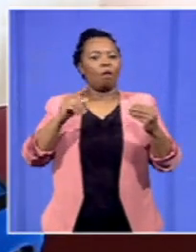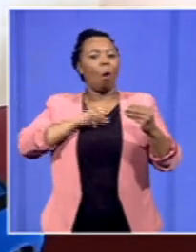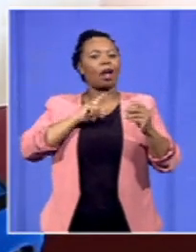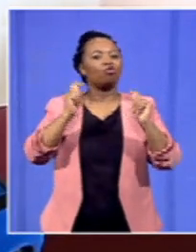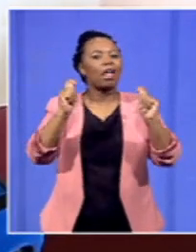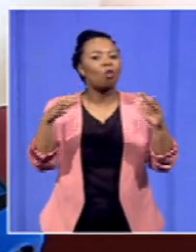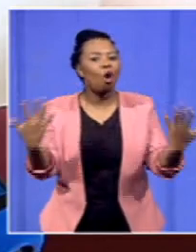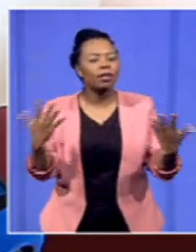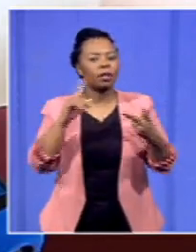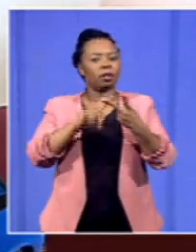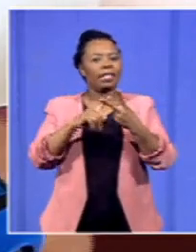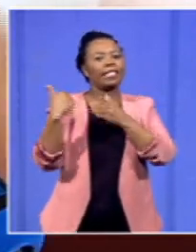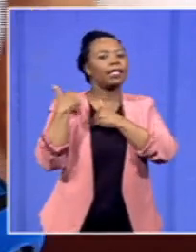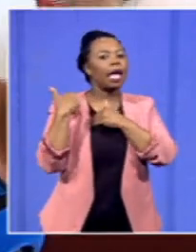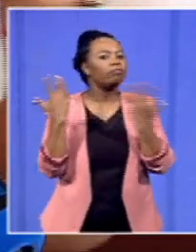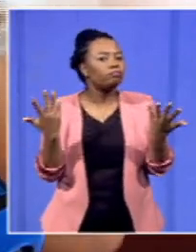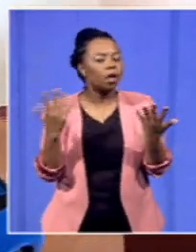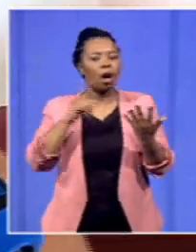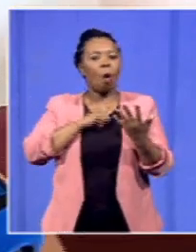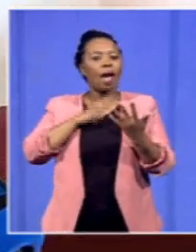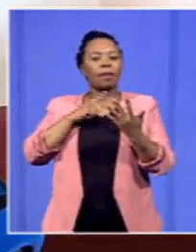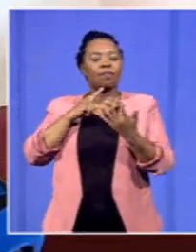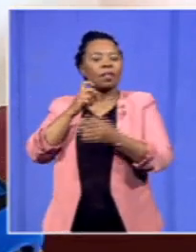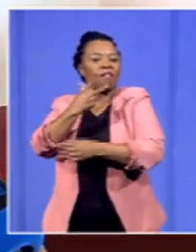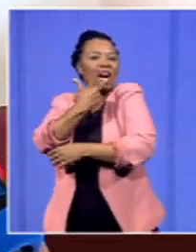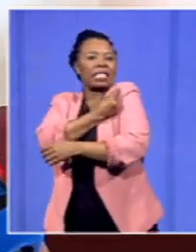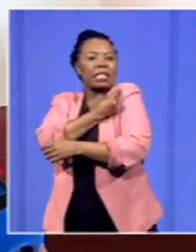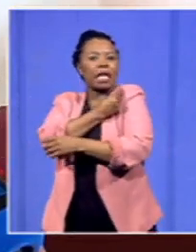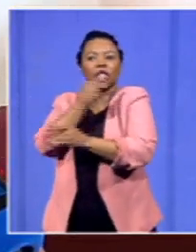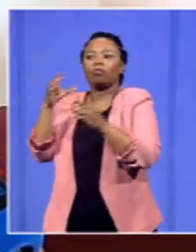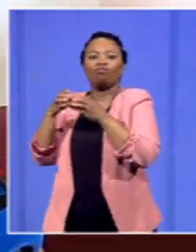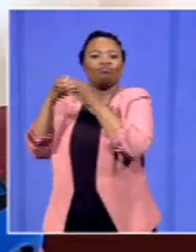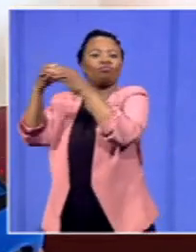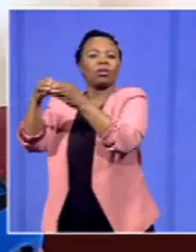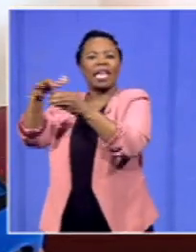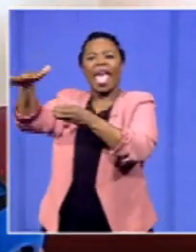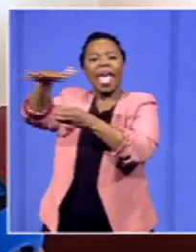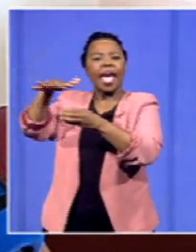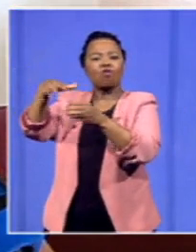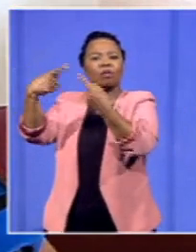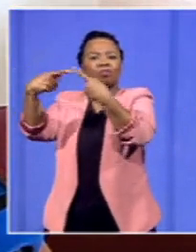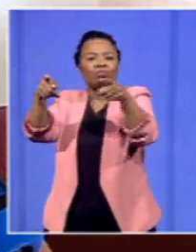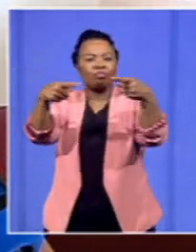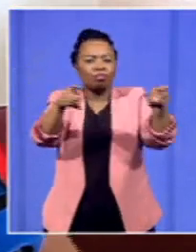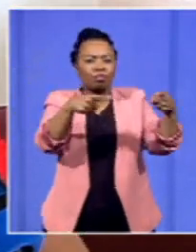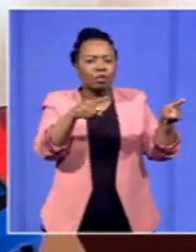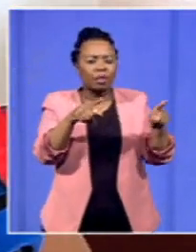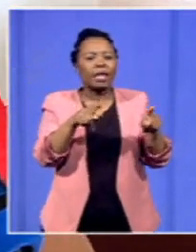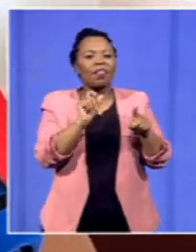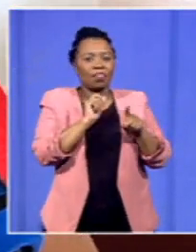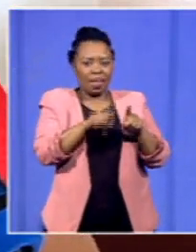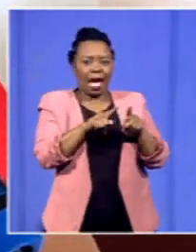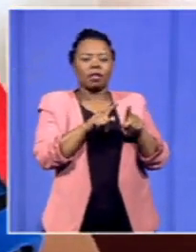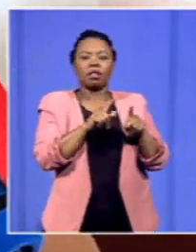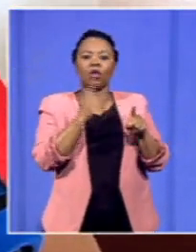concerned, because they would go and do vaccination drives, you know, in many areas as opposed to doing, you know, reporting